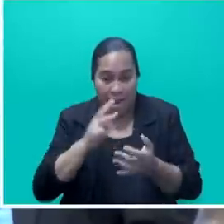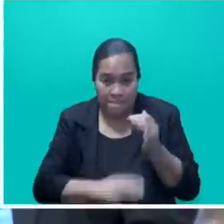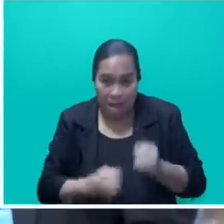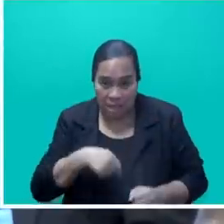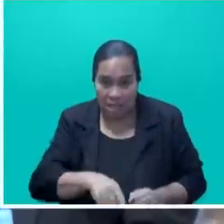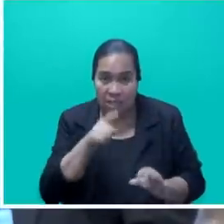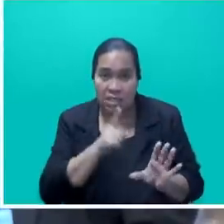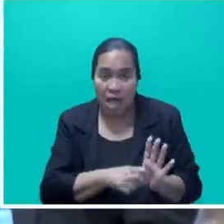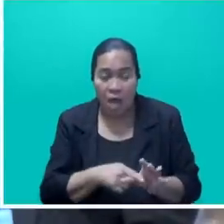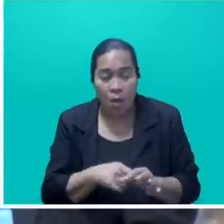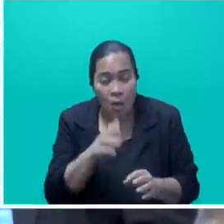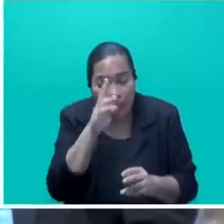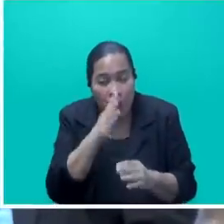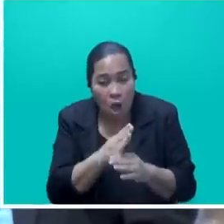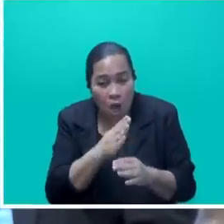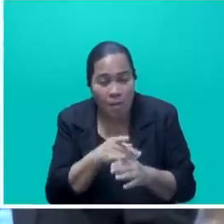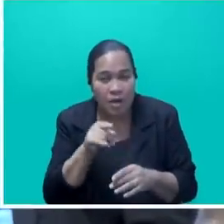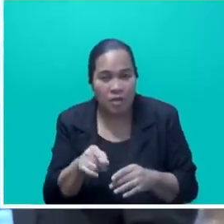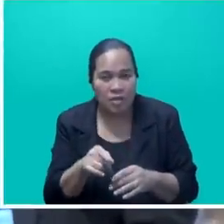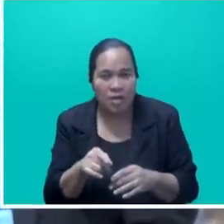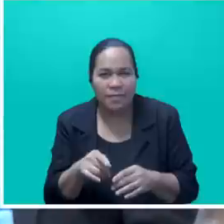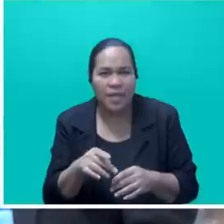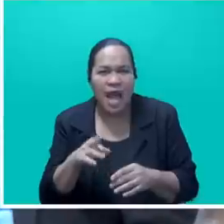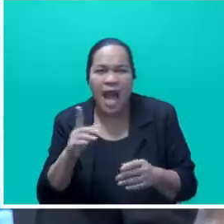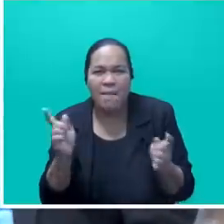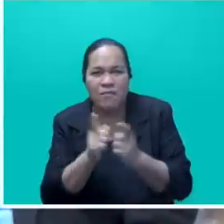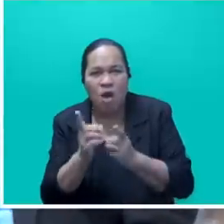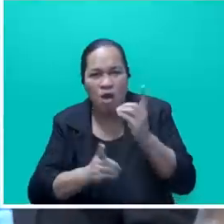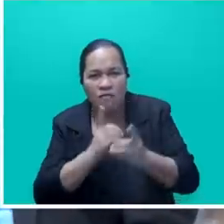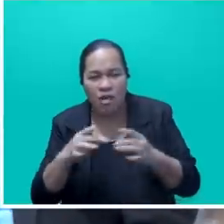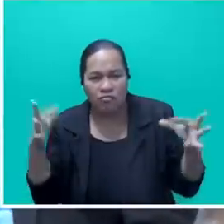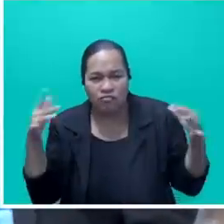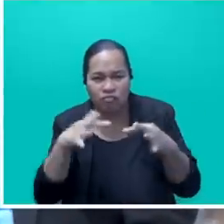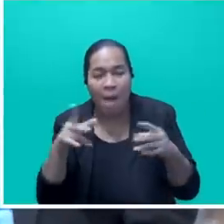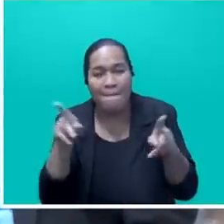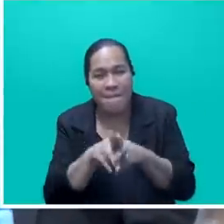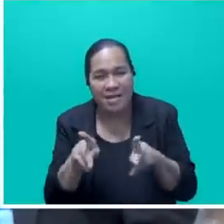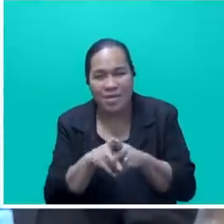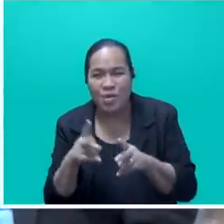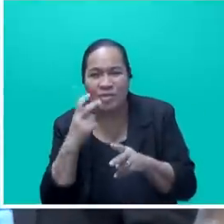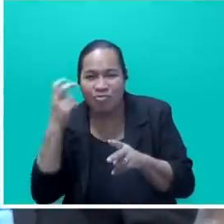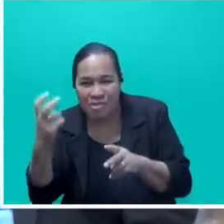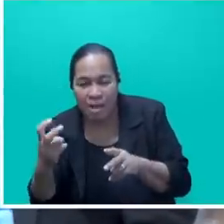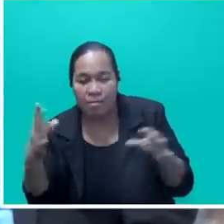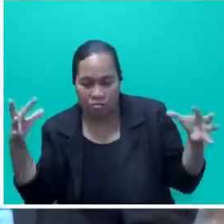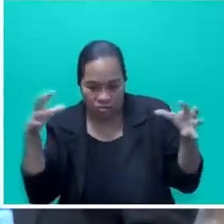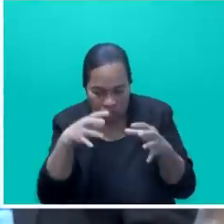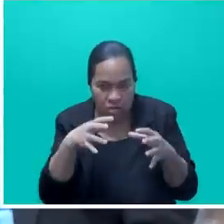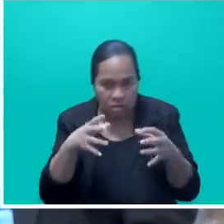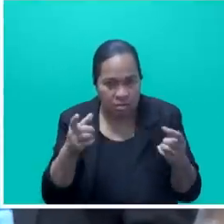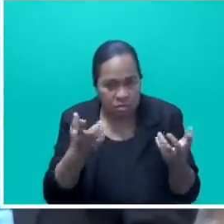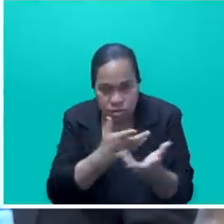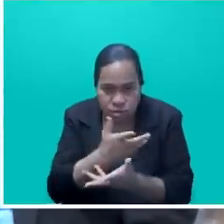we are looking to host the first tourism investment summit in partnership with Investment Fiji and Tourism Fiji. This will be an